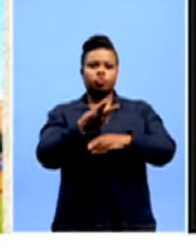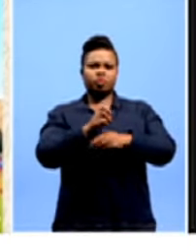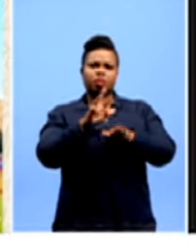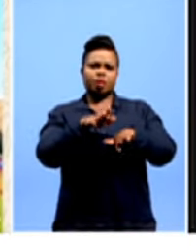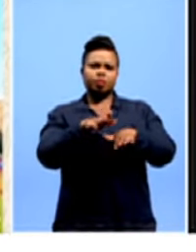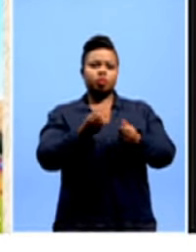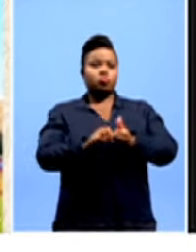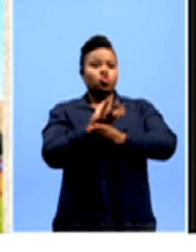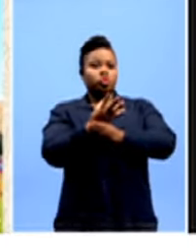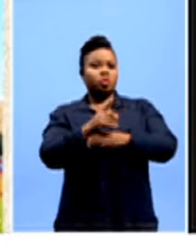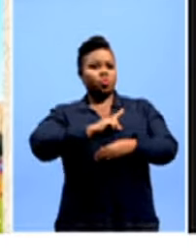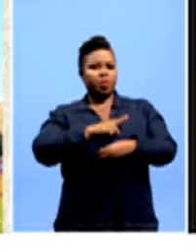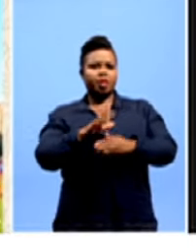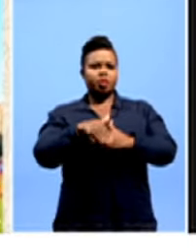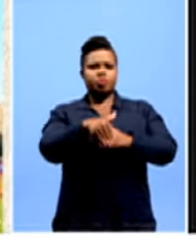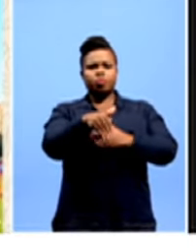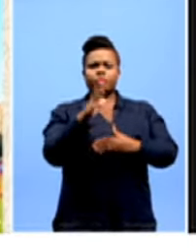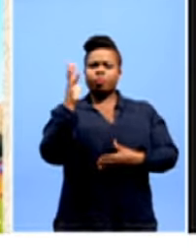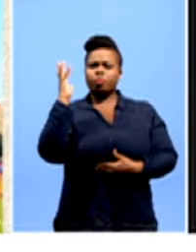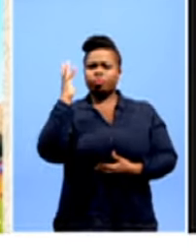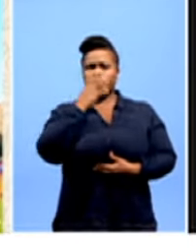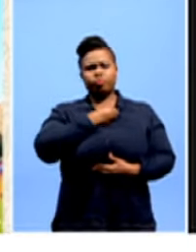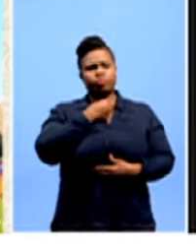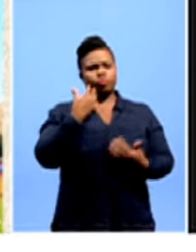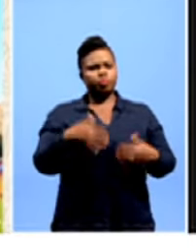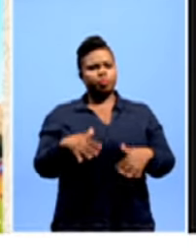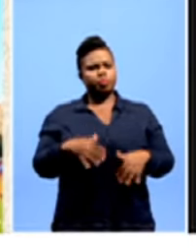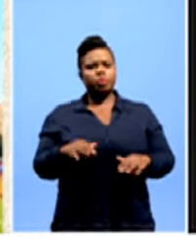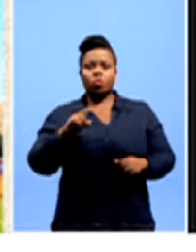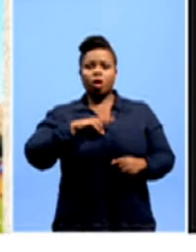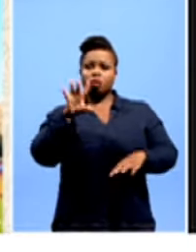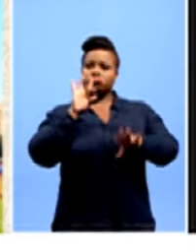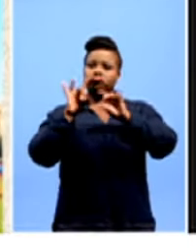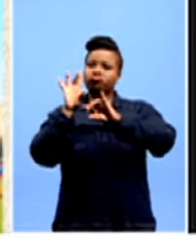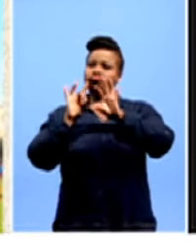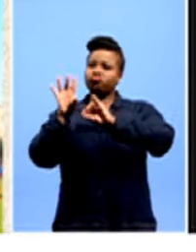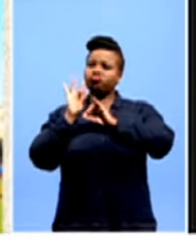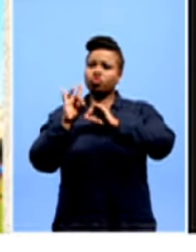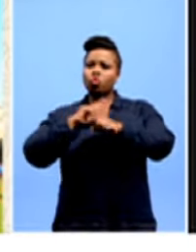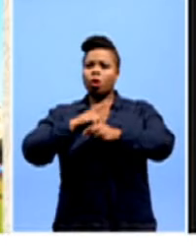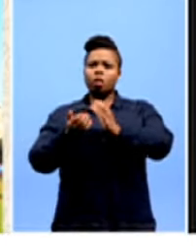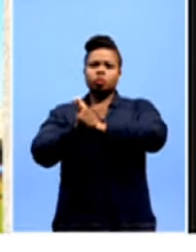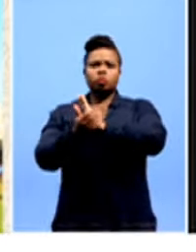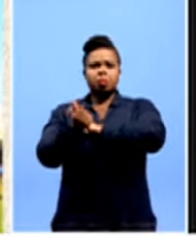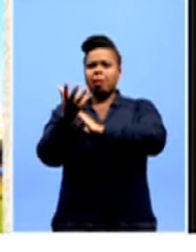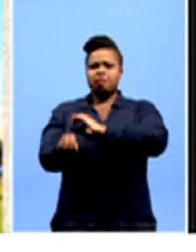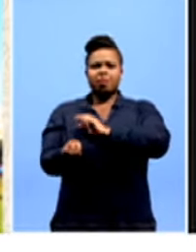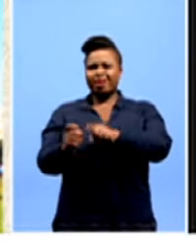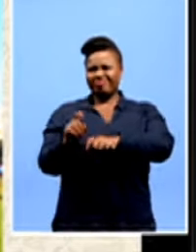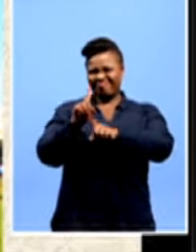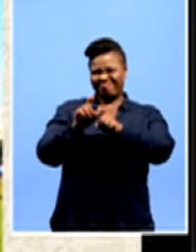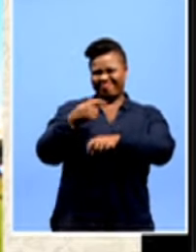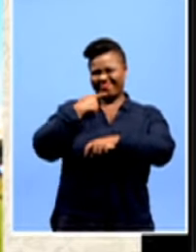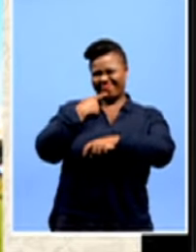squad, is that cricketers are in a beautiful place whereby they can select players on merit without anyone questioning